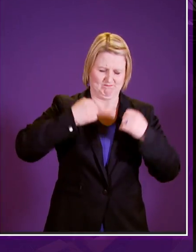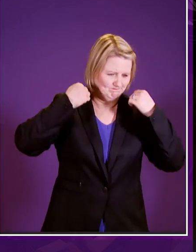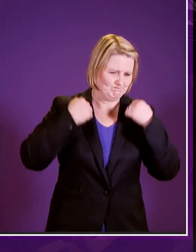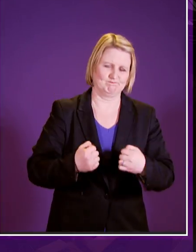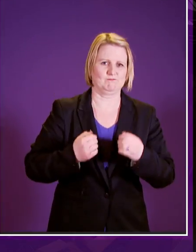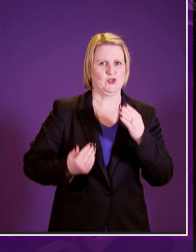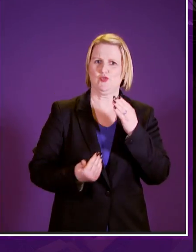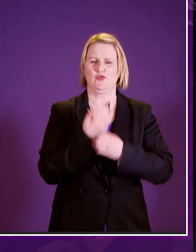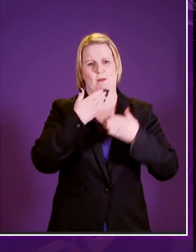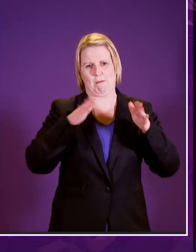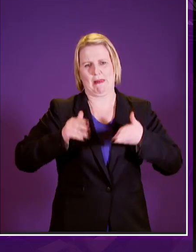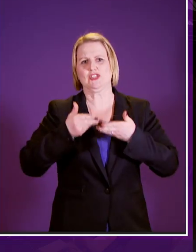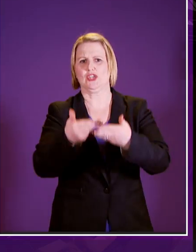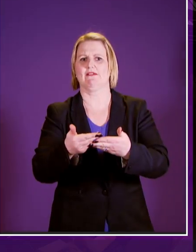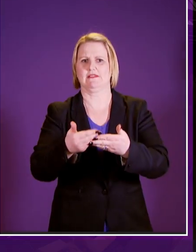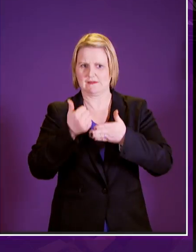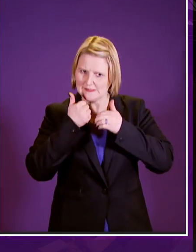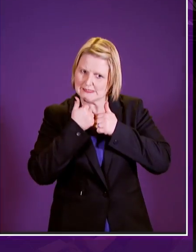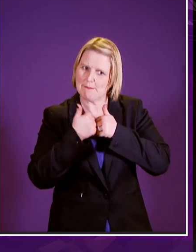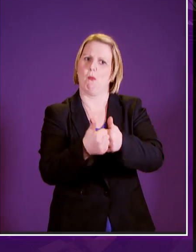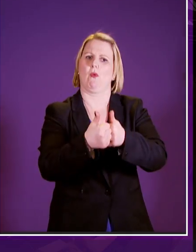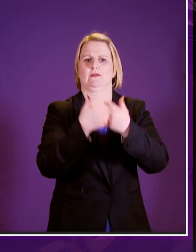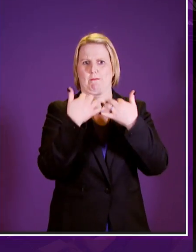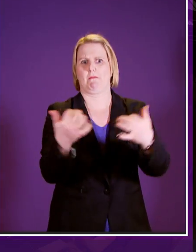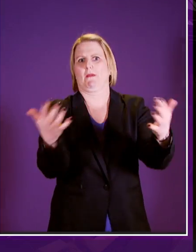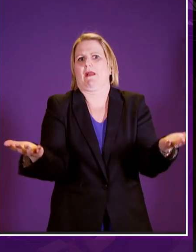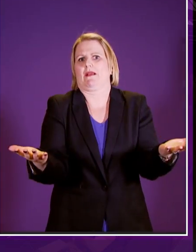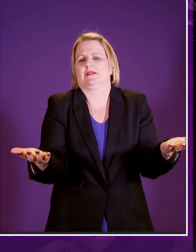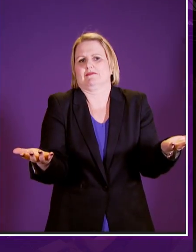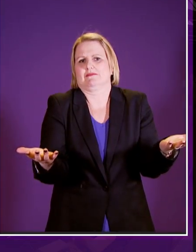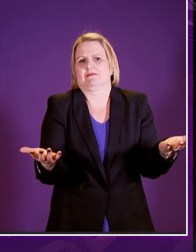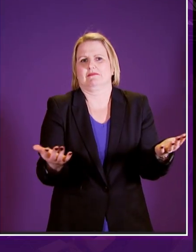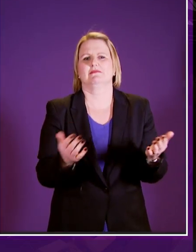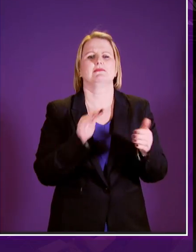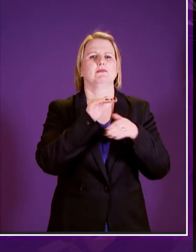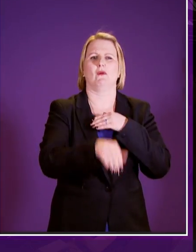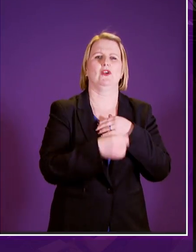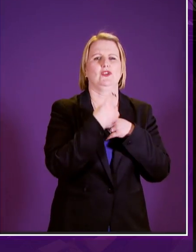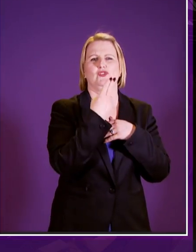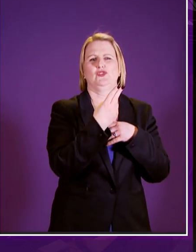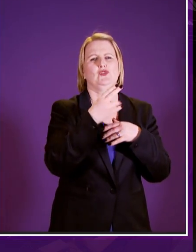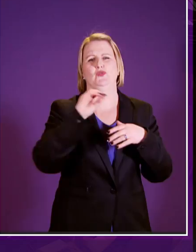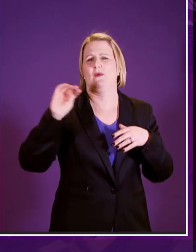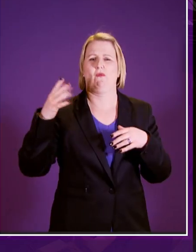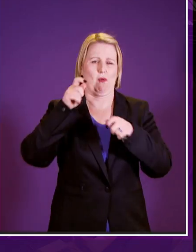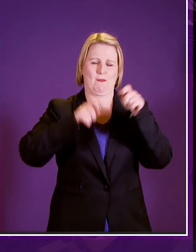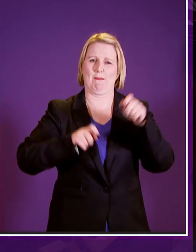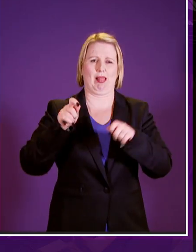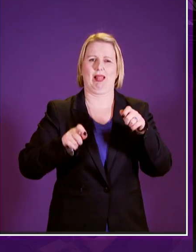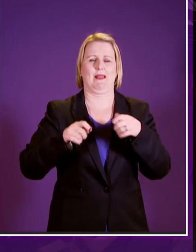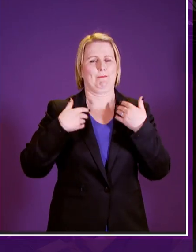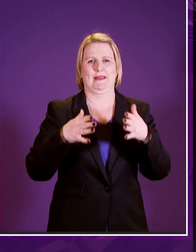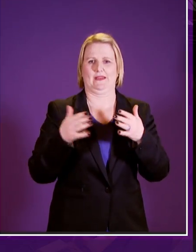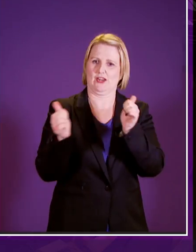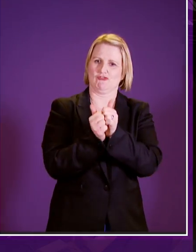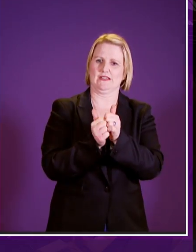works in the interest of the public more than 2400 people have agreed to be part of our experience panels and